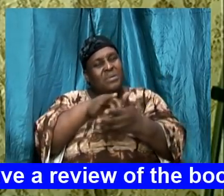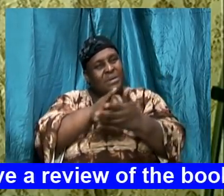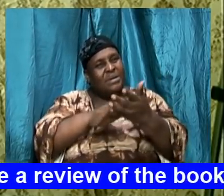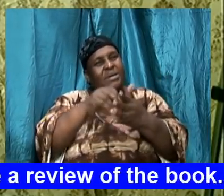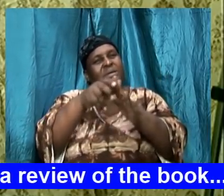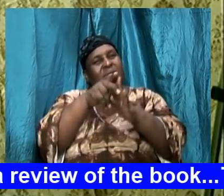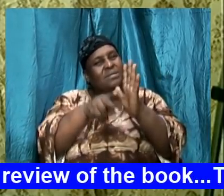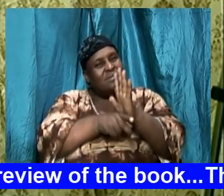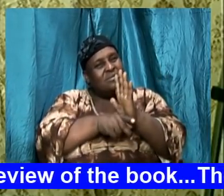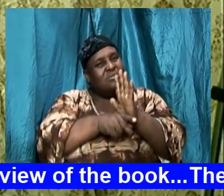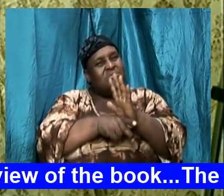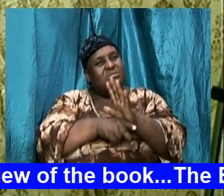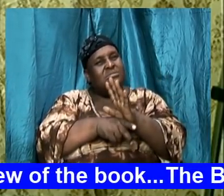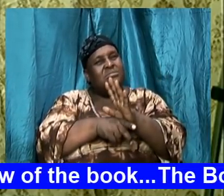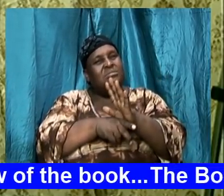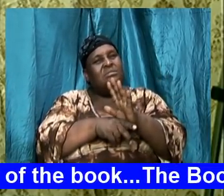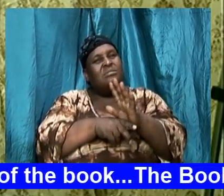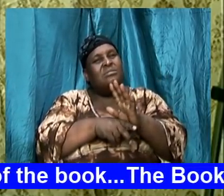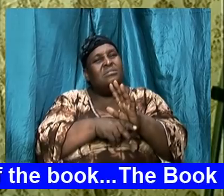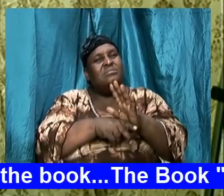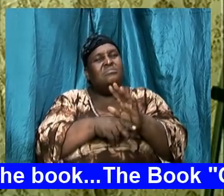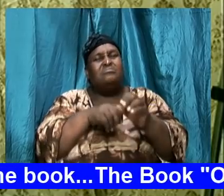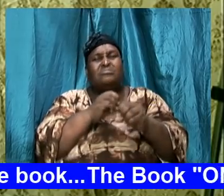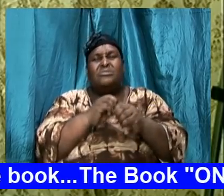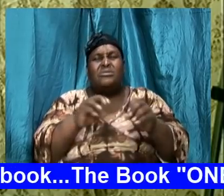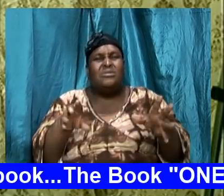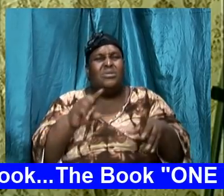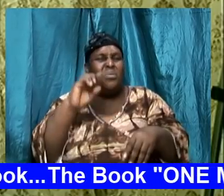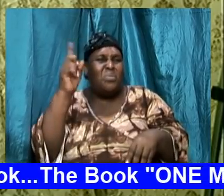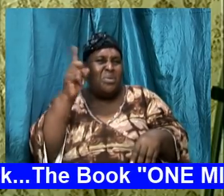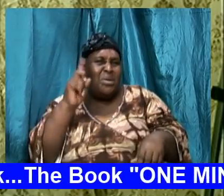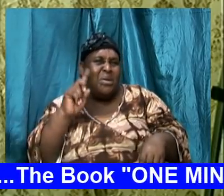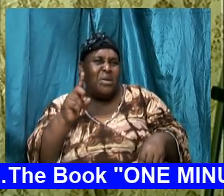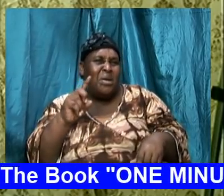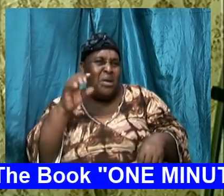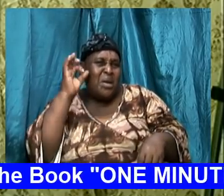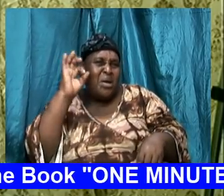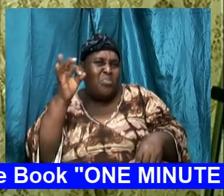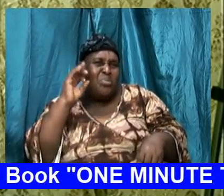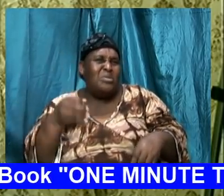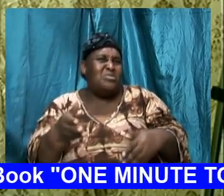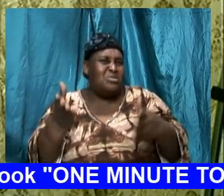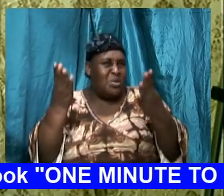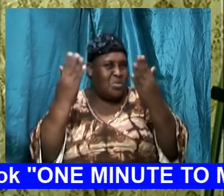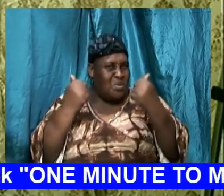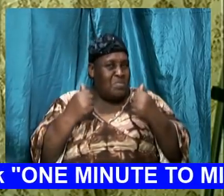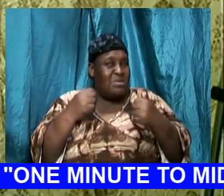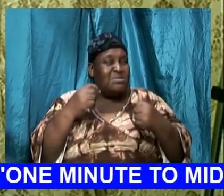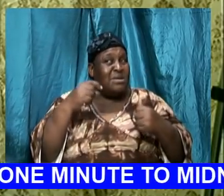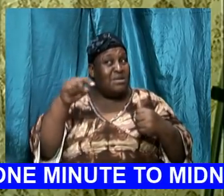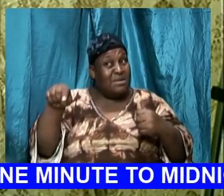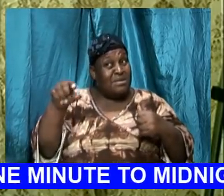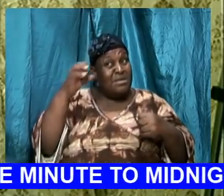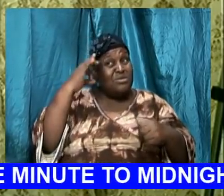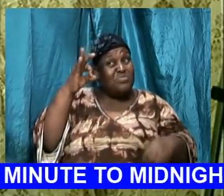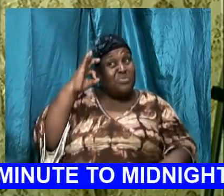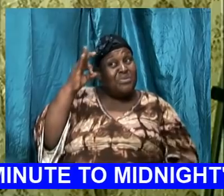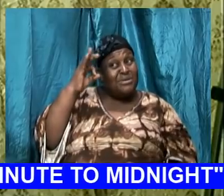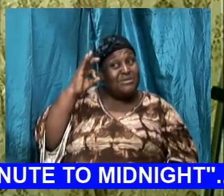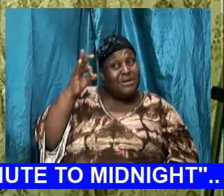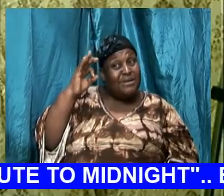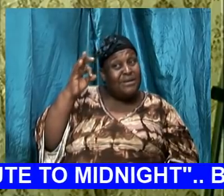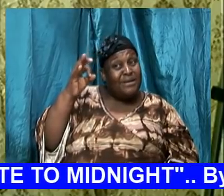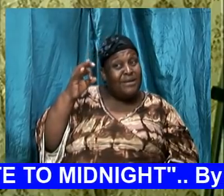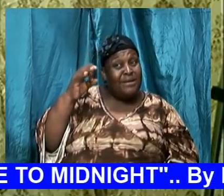it's not an event you know where a preacher come and we say this preacher look like this look like a